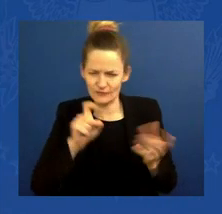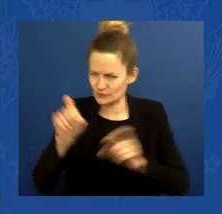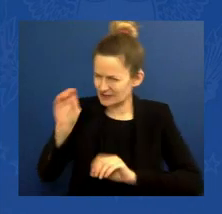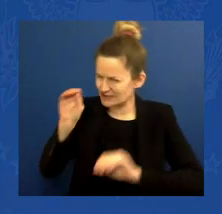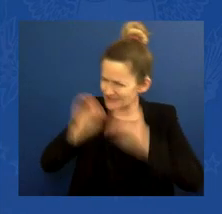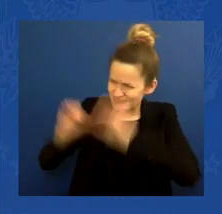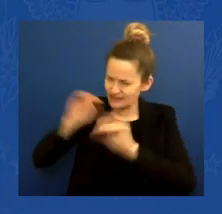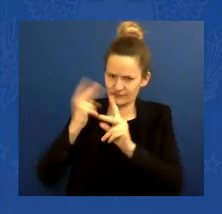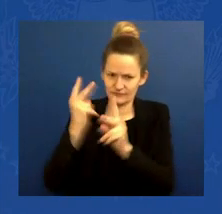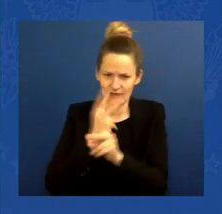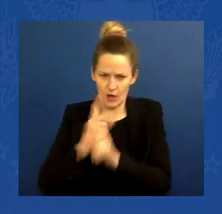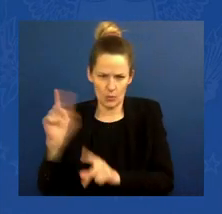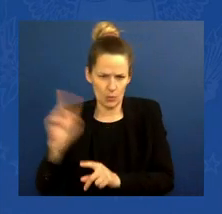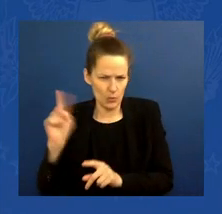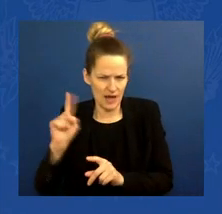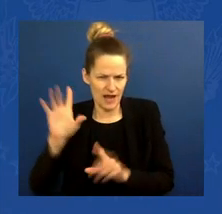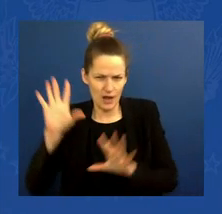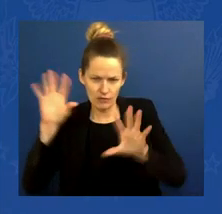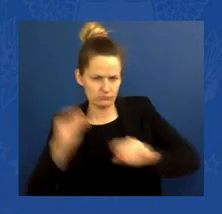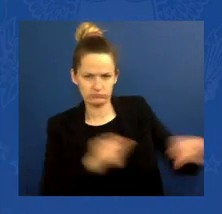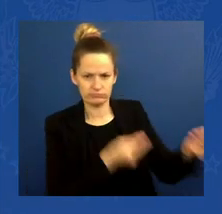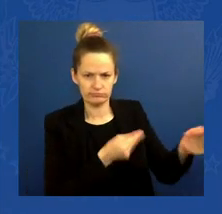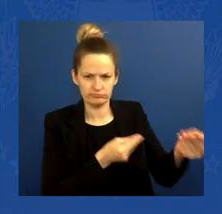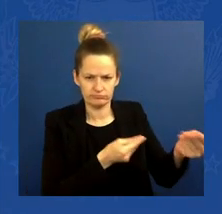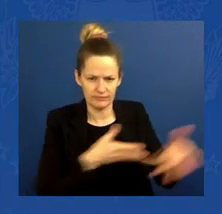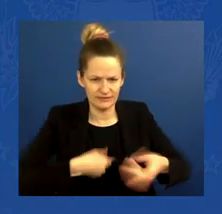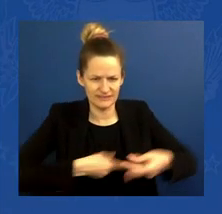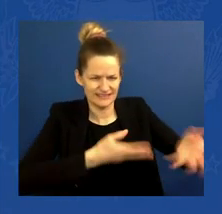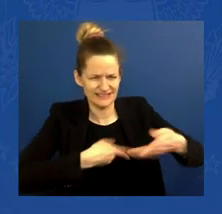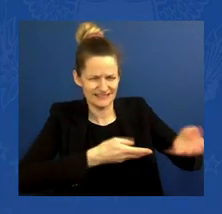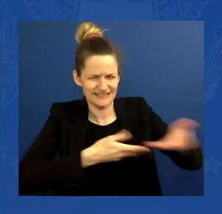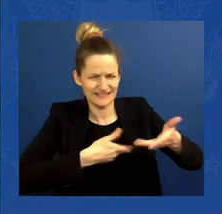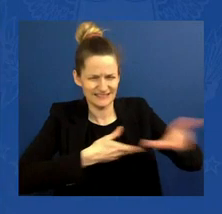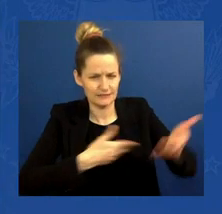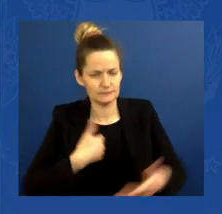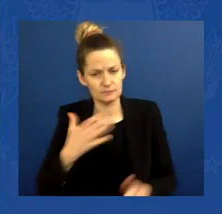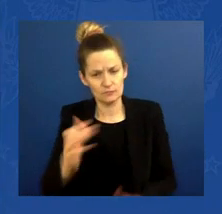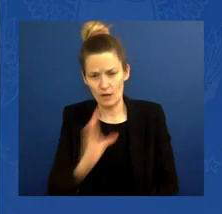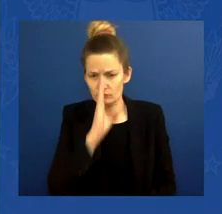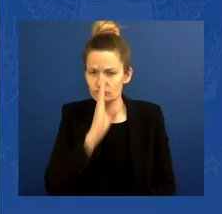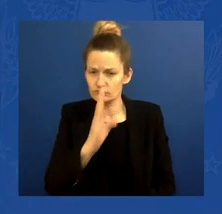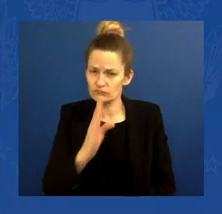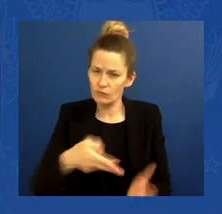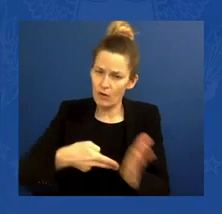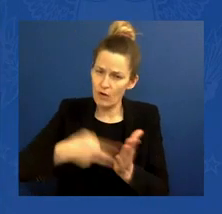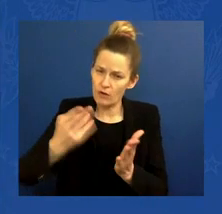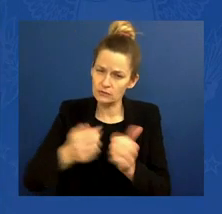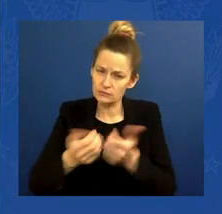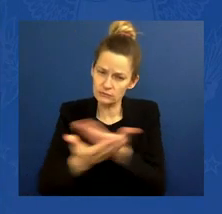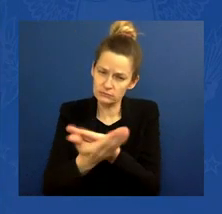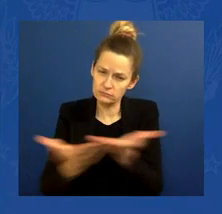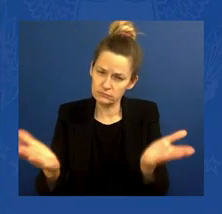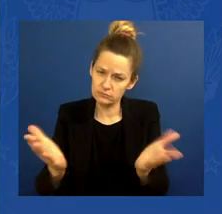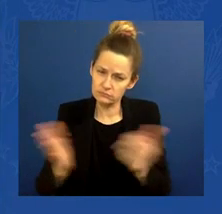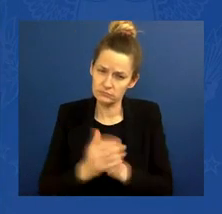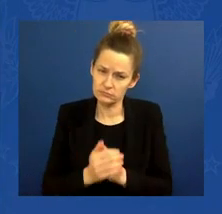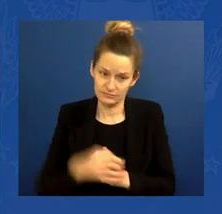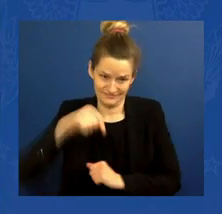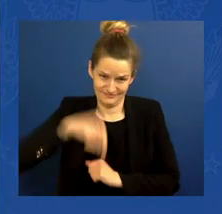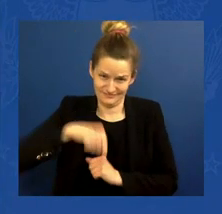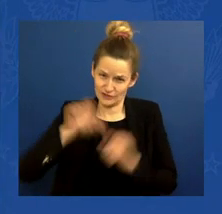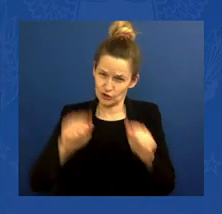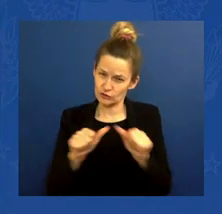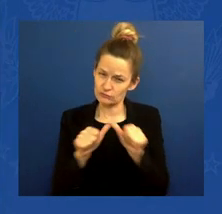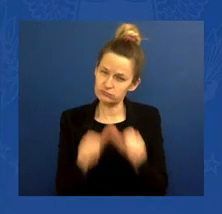be a long and difficult battle, but the American people will be steadfast in our support of the people of Ukraine in the face of Putin's immoral,